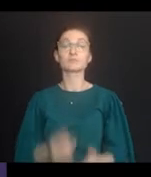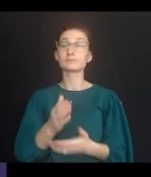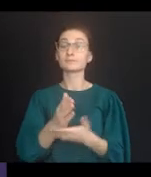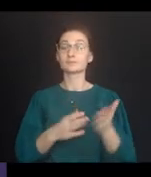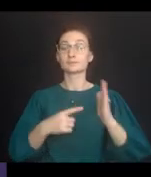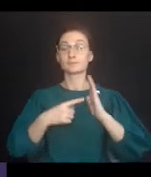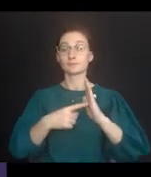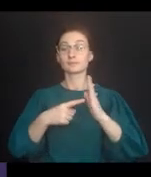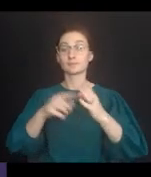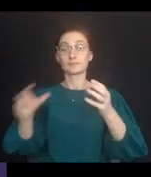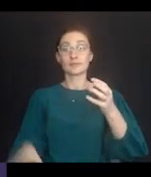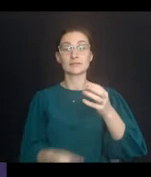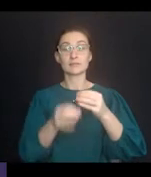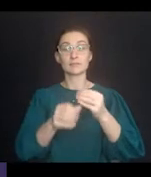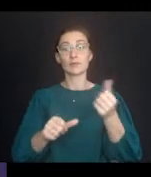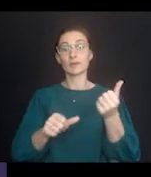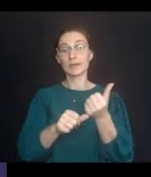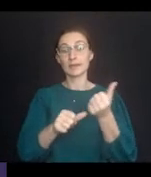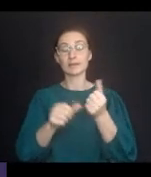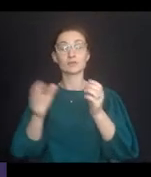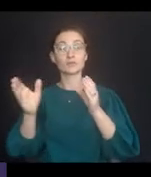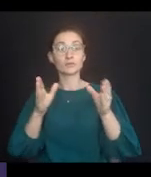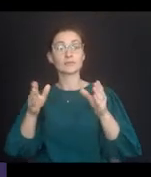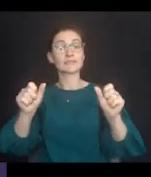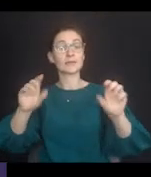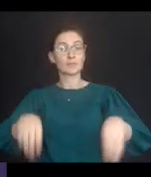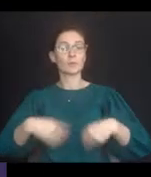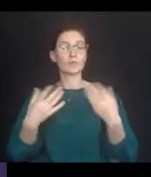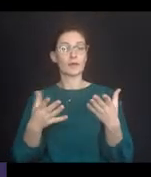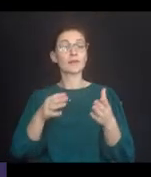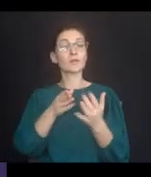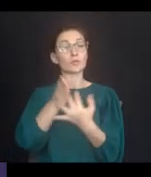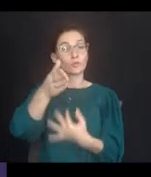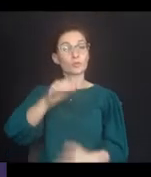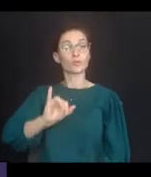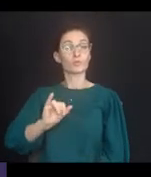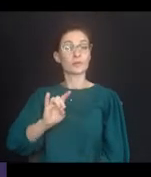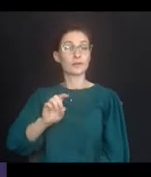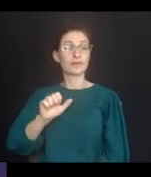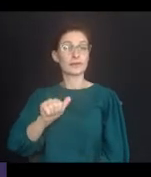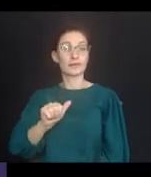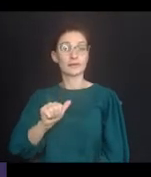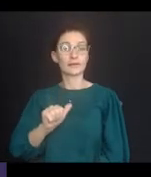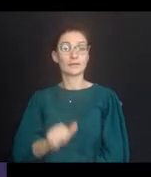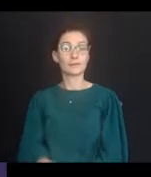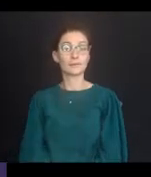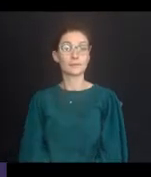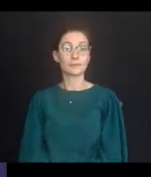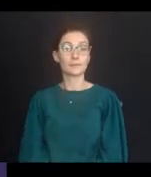Here are some examples of supplementary aids and services that can be provided under the IDEA.